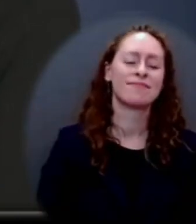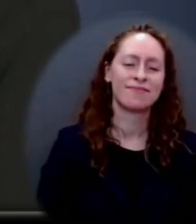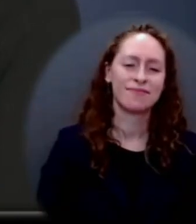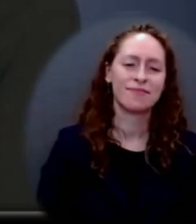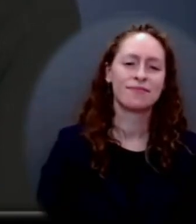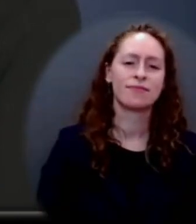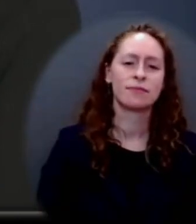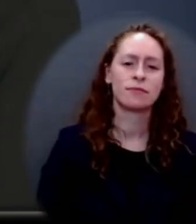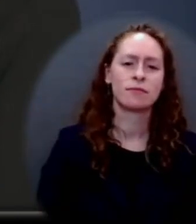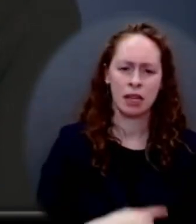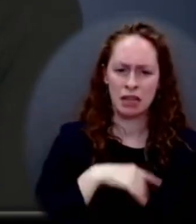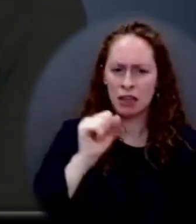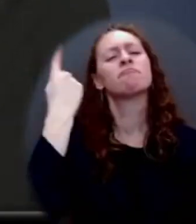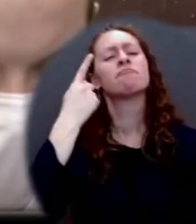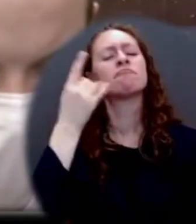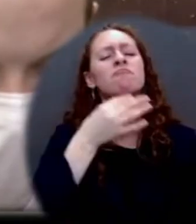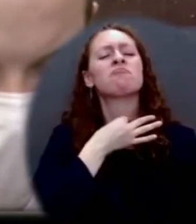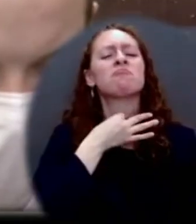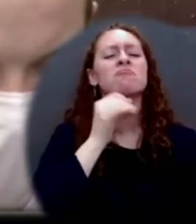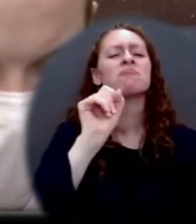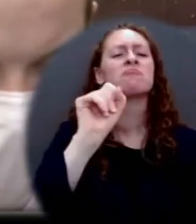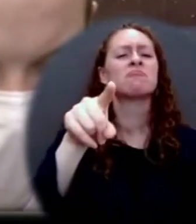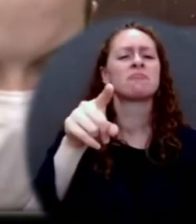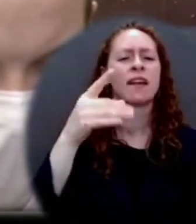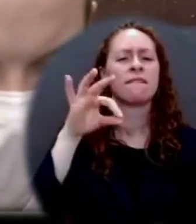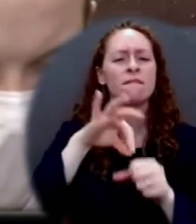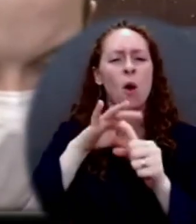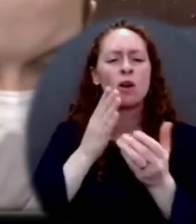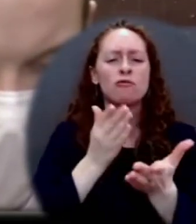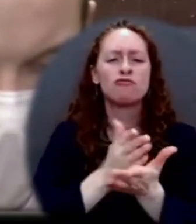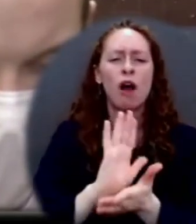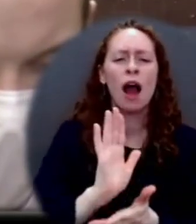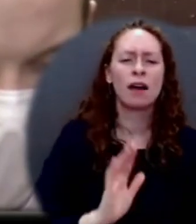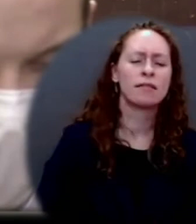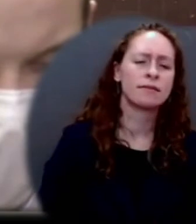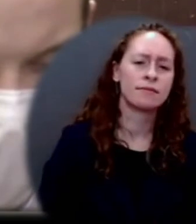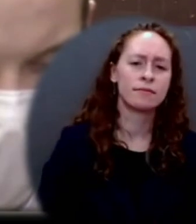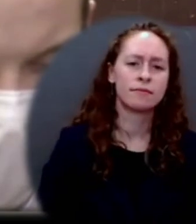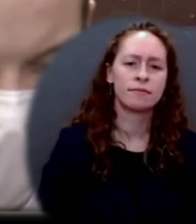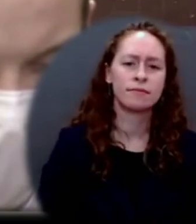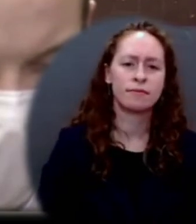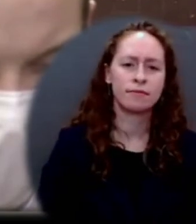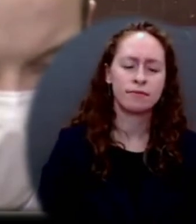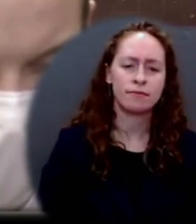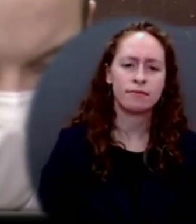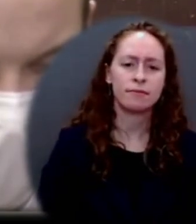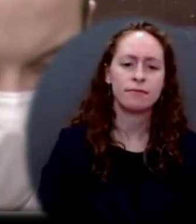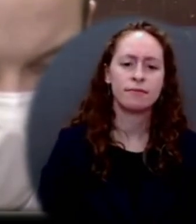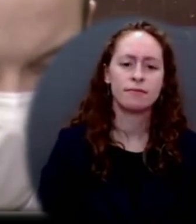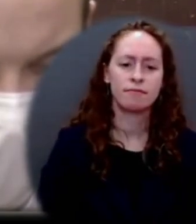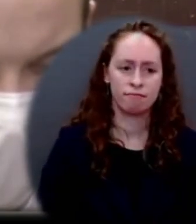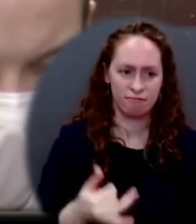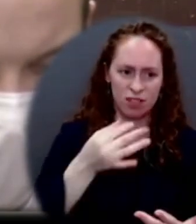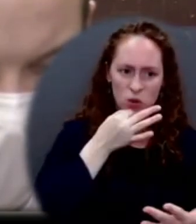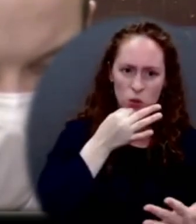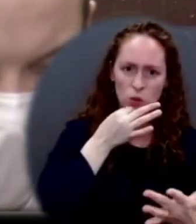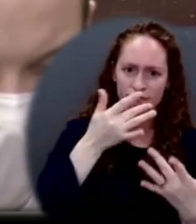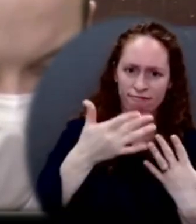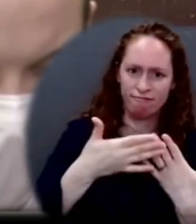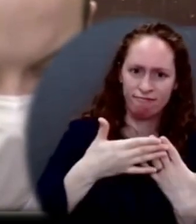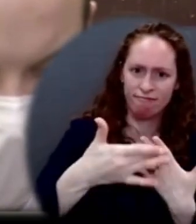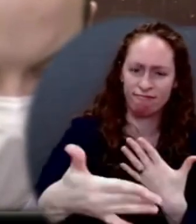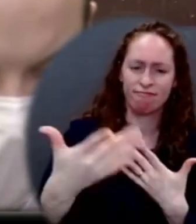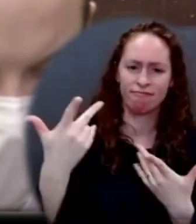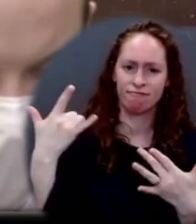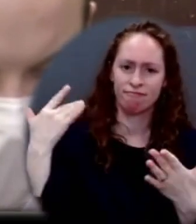am certain I can check on the status of the report. The midterm elections are 10 months away. Is the president concerned that the window is closing